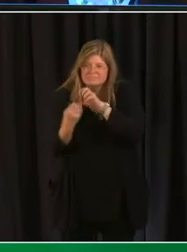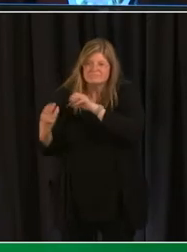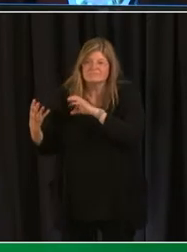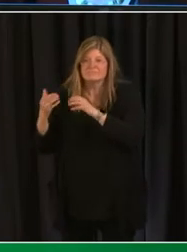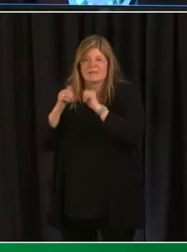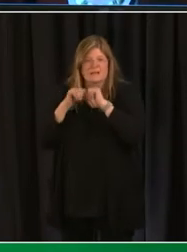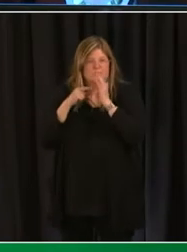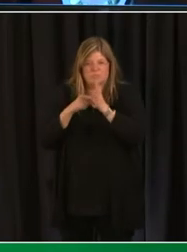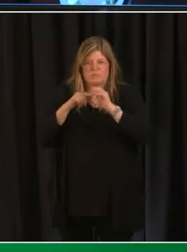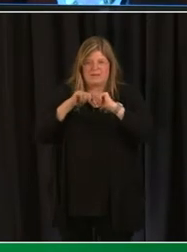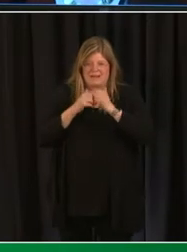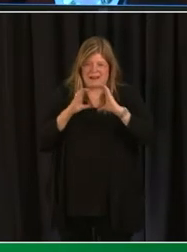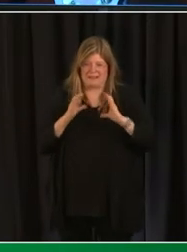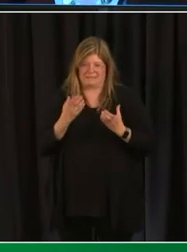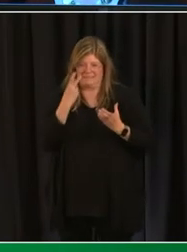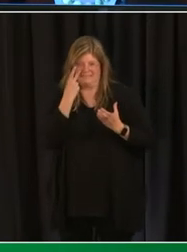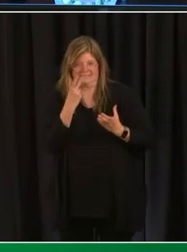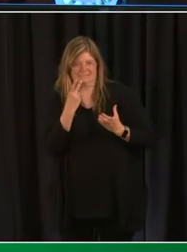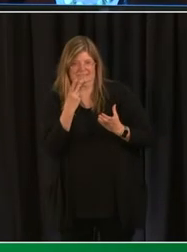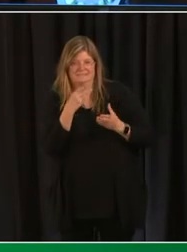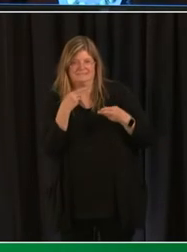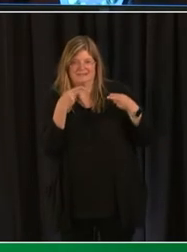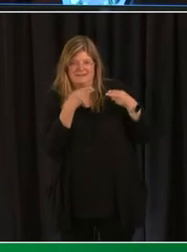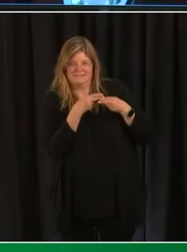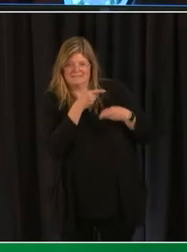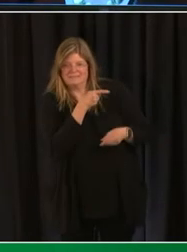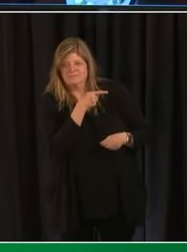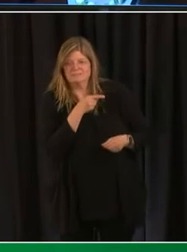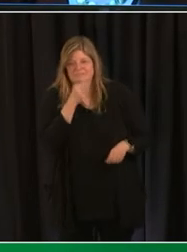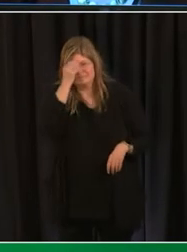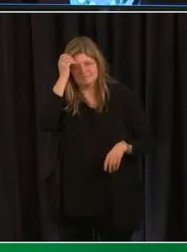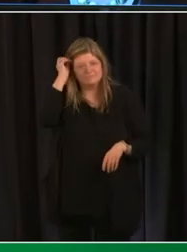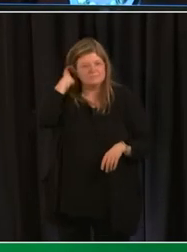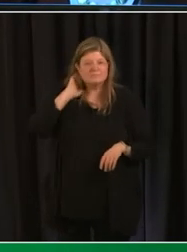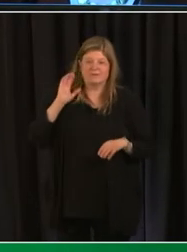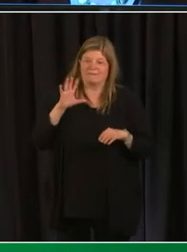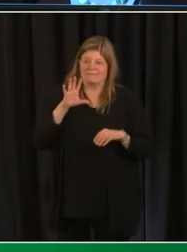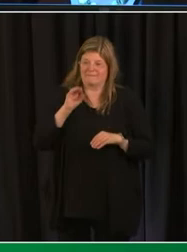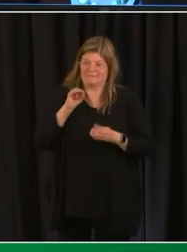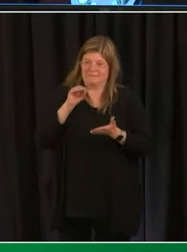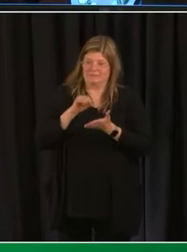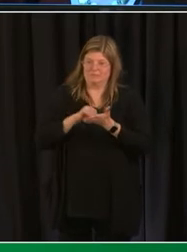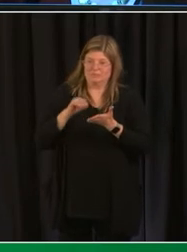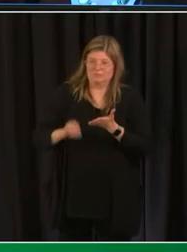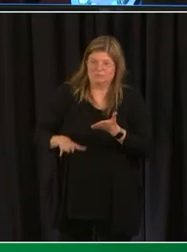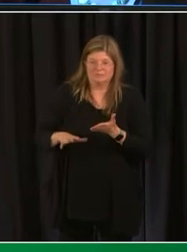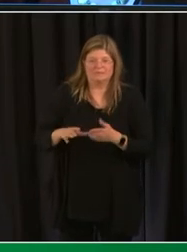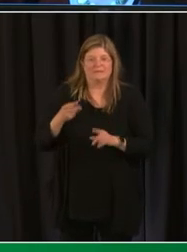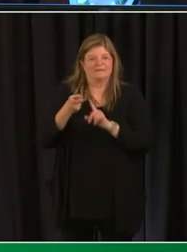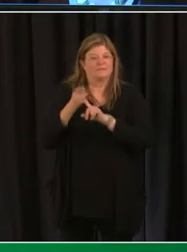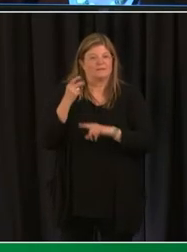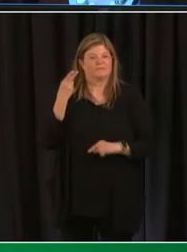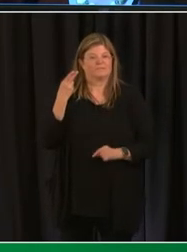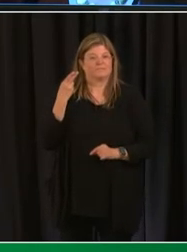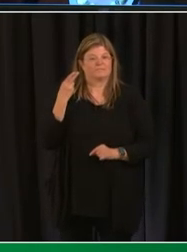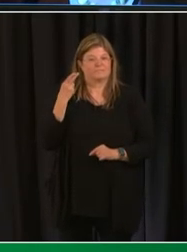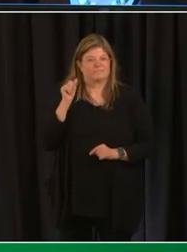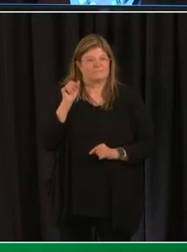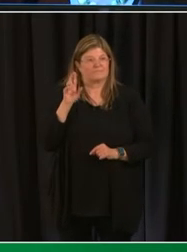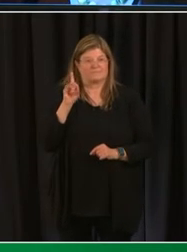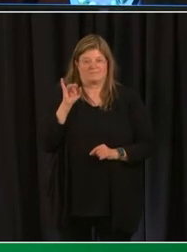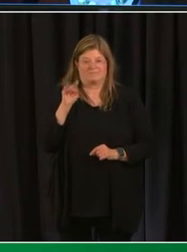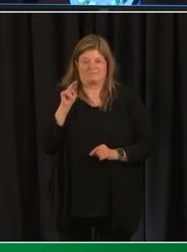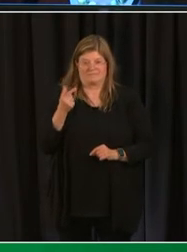performance so what you're seeing here is um 50 students from hardy middle school who performed an arrangement of we shall